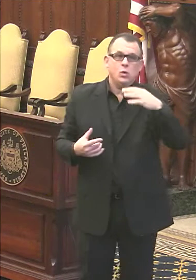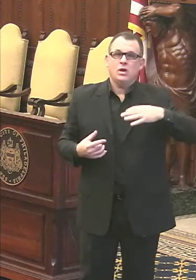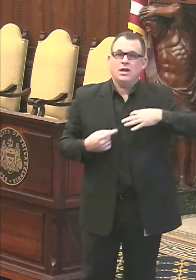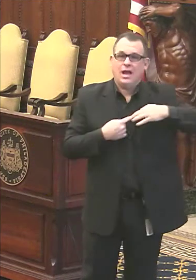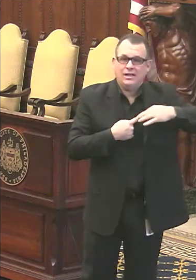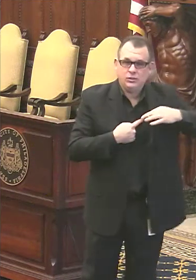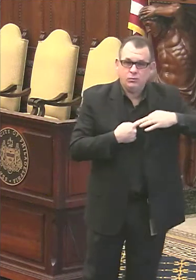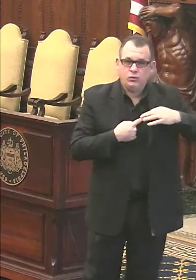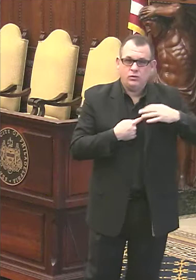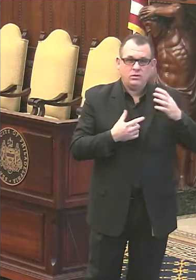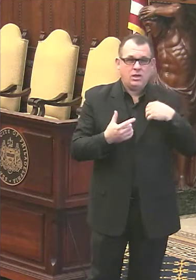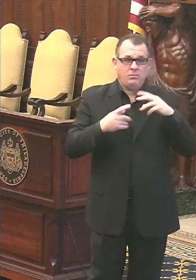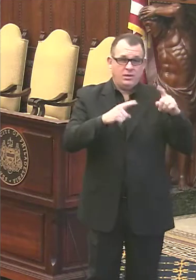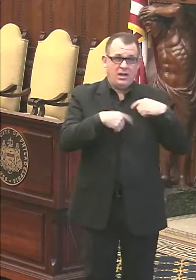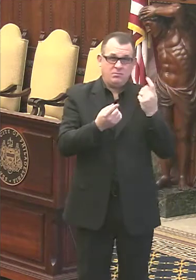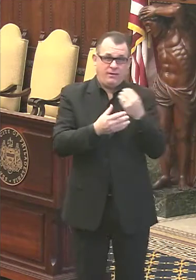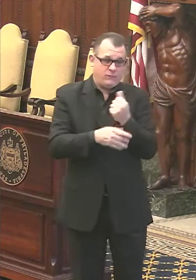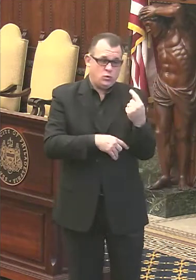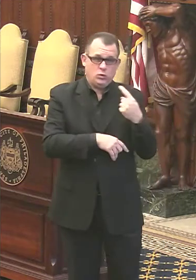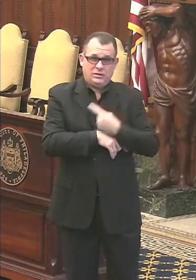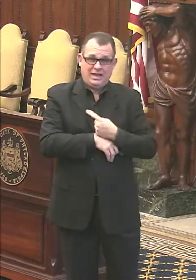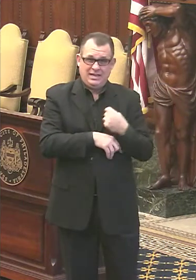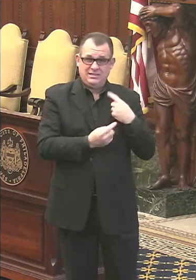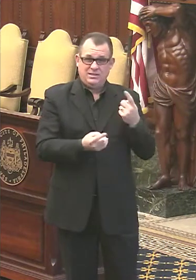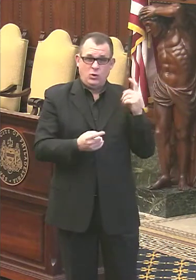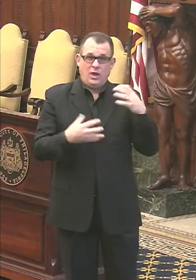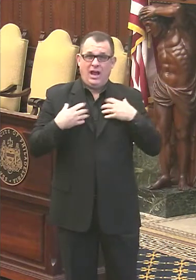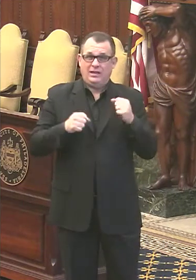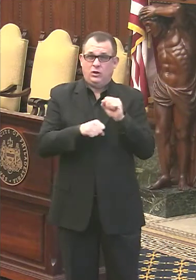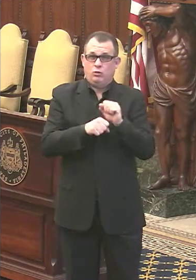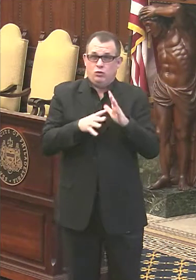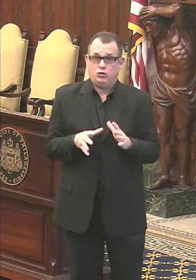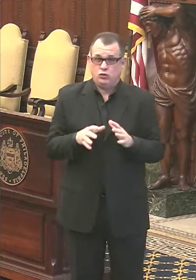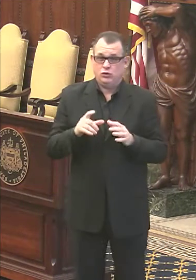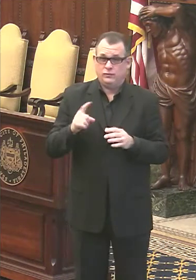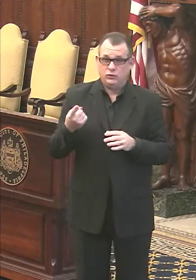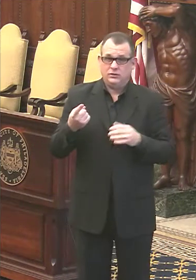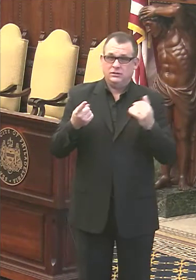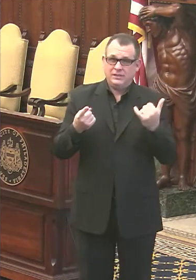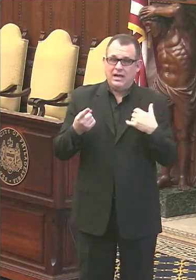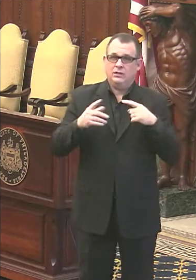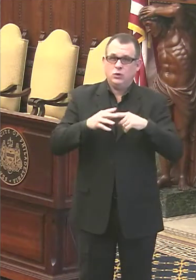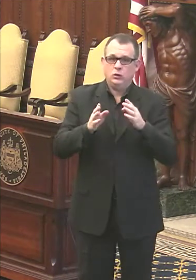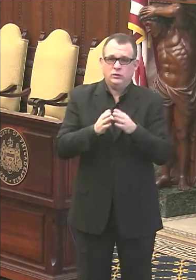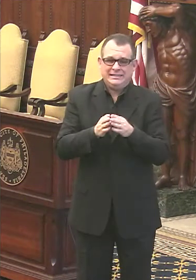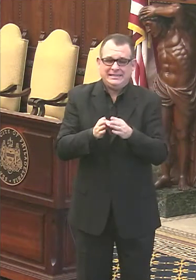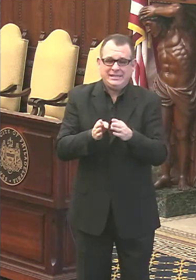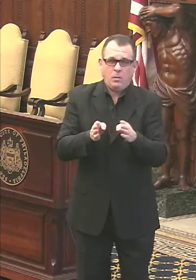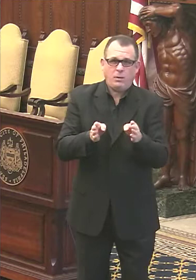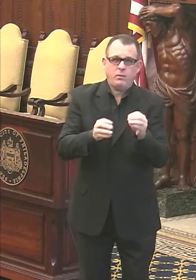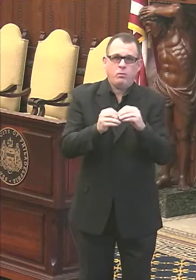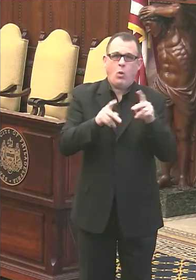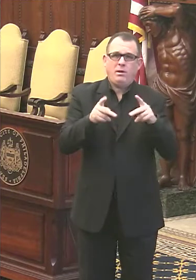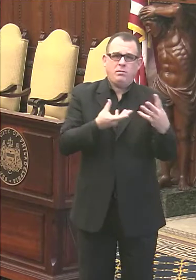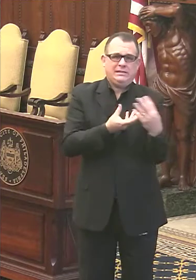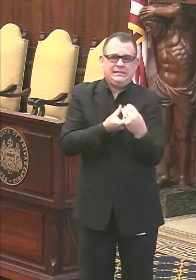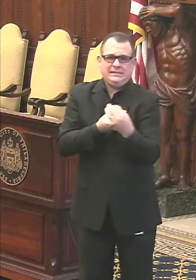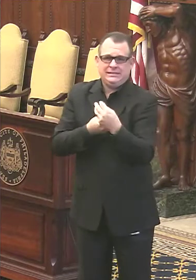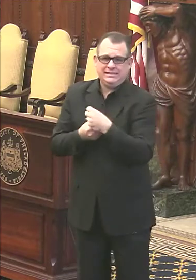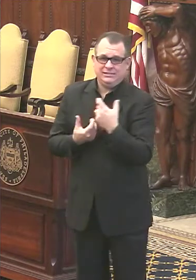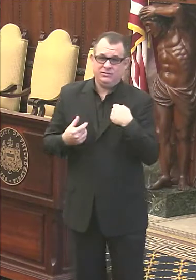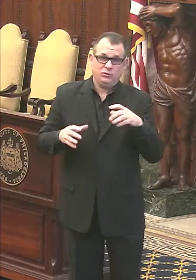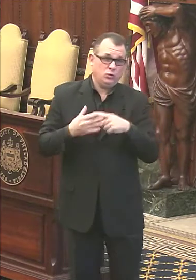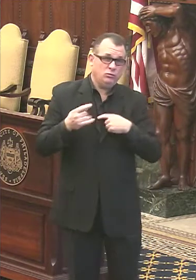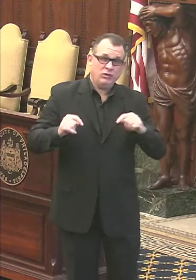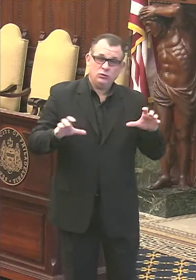you know, a couple of days ago, it was only healthcare workers. Uh, now we're expanding these groups to a limited number of other groups. Uh, so all we can really do is just try to communicate